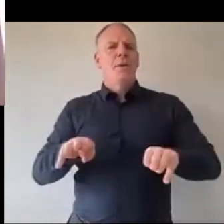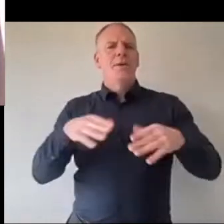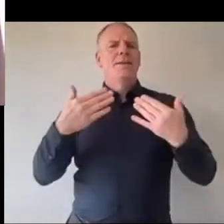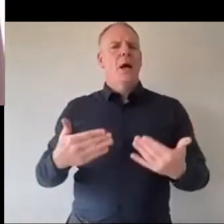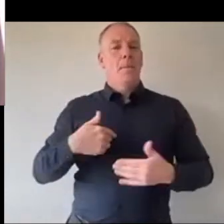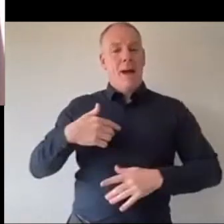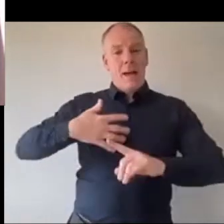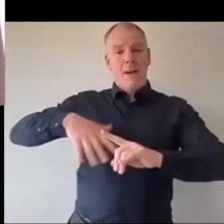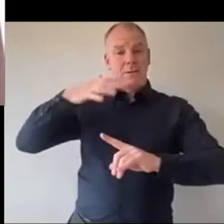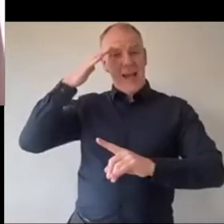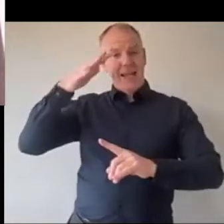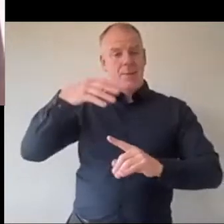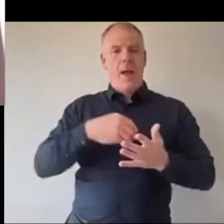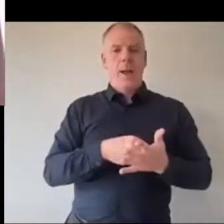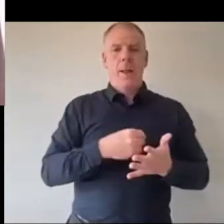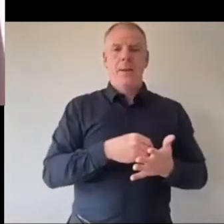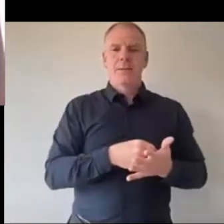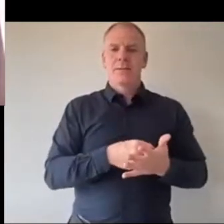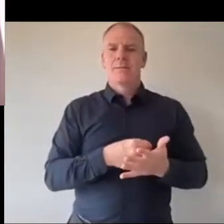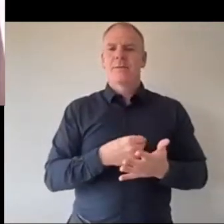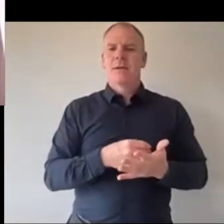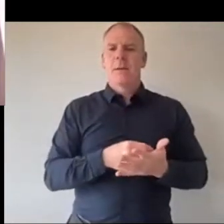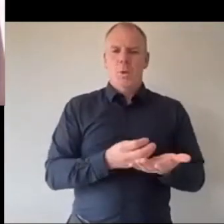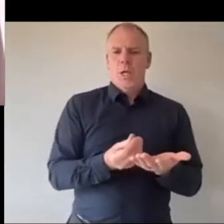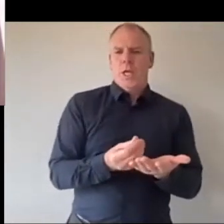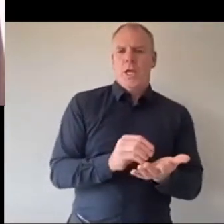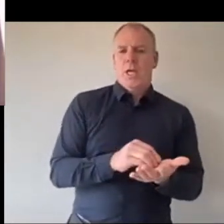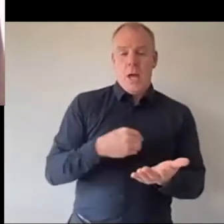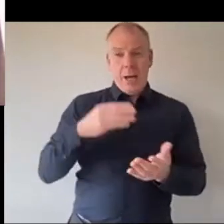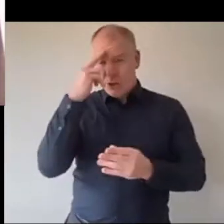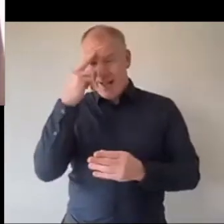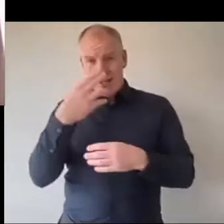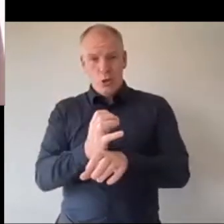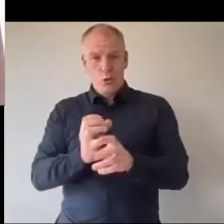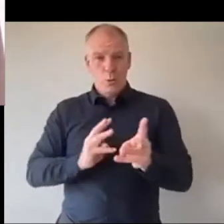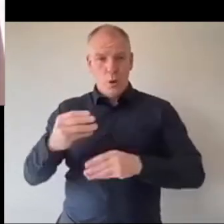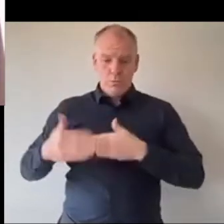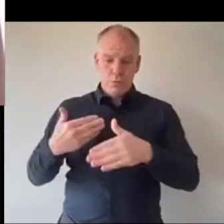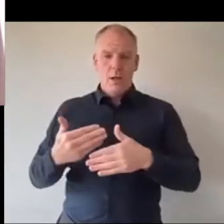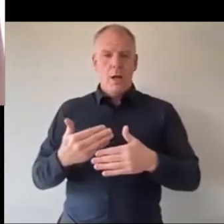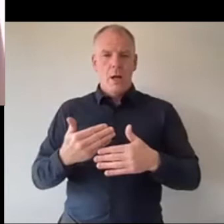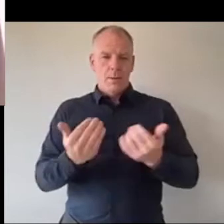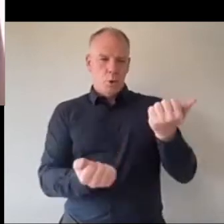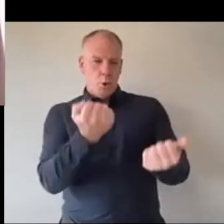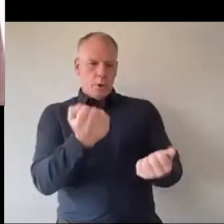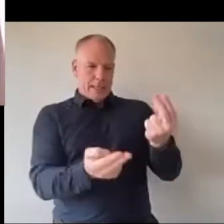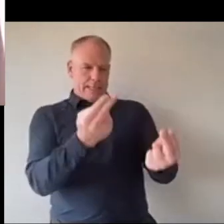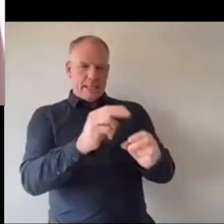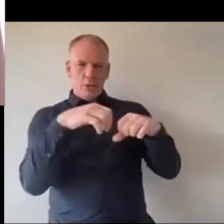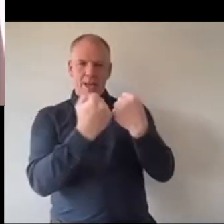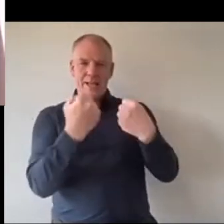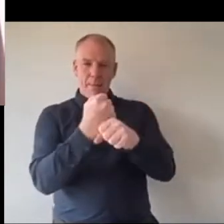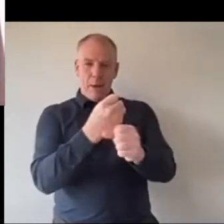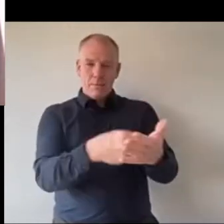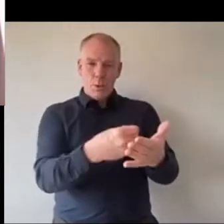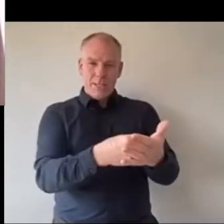background is actually economics I'm well aware of how a country works but the way we judge a society shouldn't be off economics and GDP